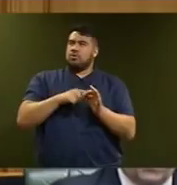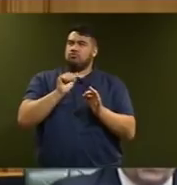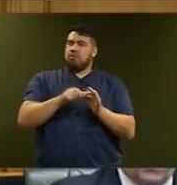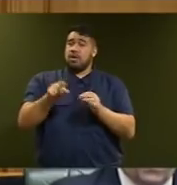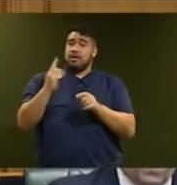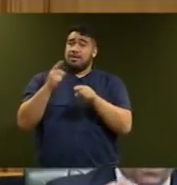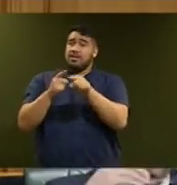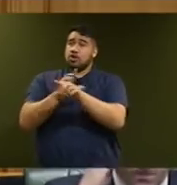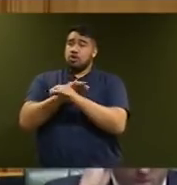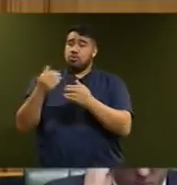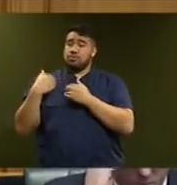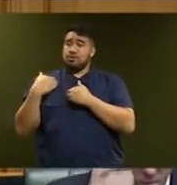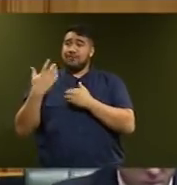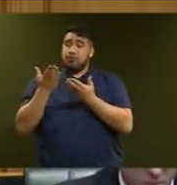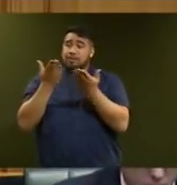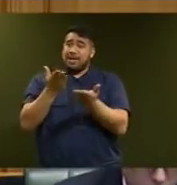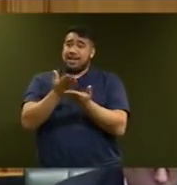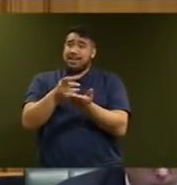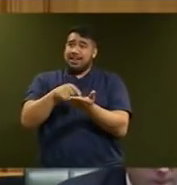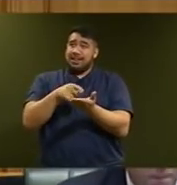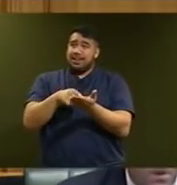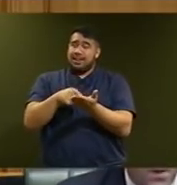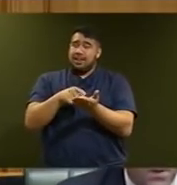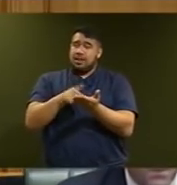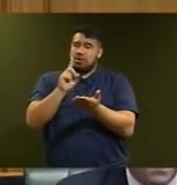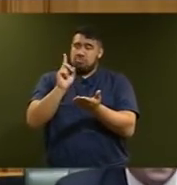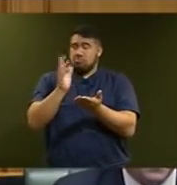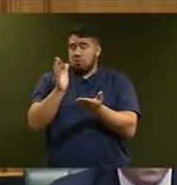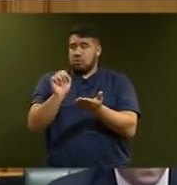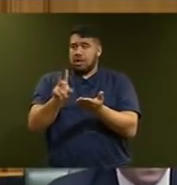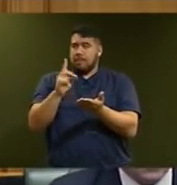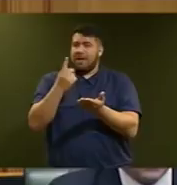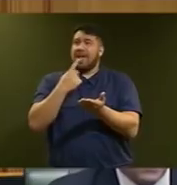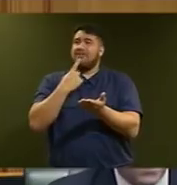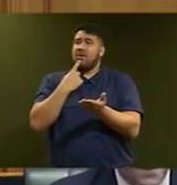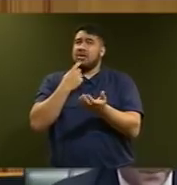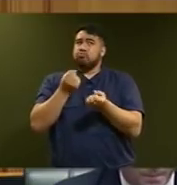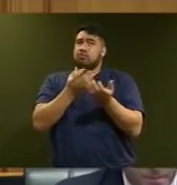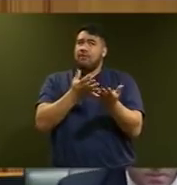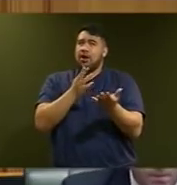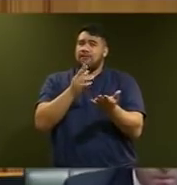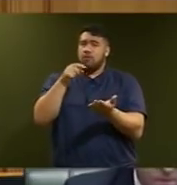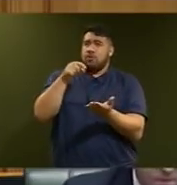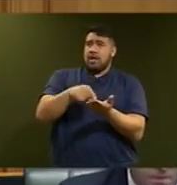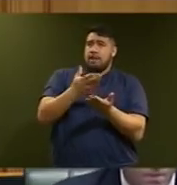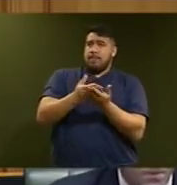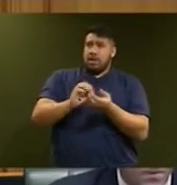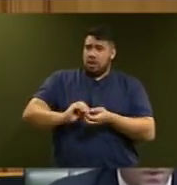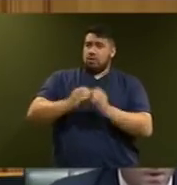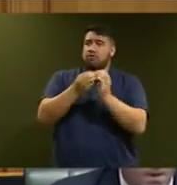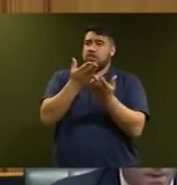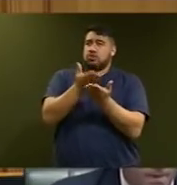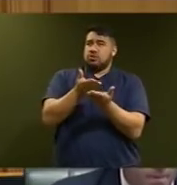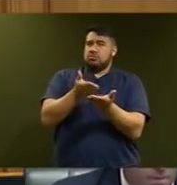bill that's currently before the House, but is surely responsible for advice that would have been provided in the formation of that bill. And